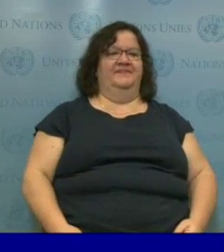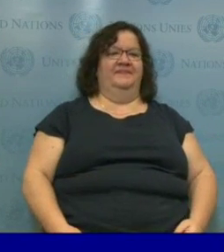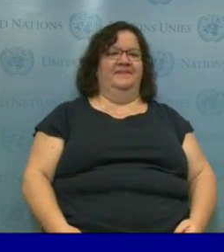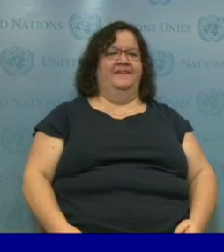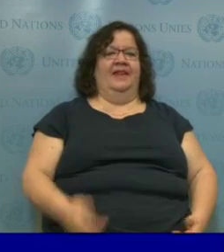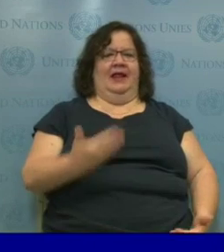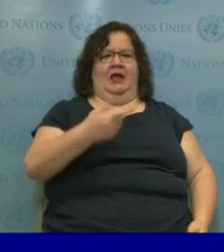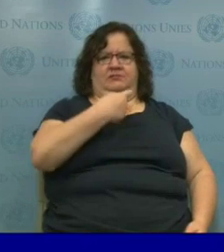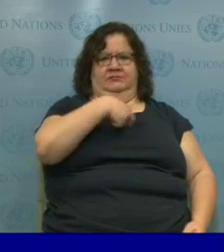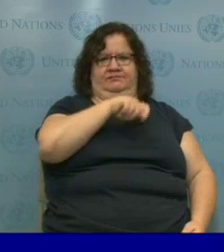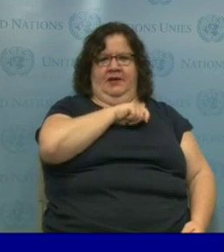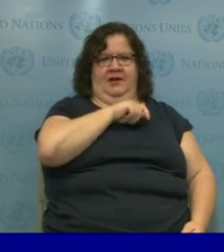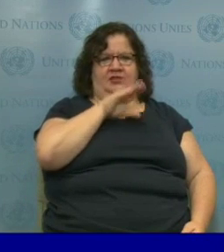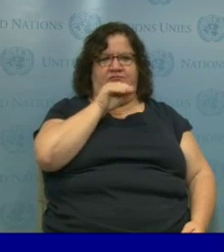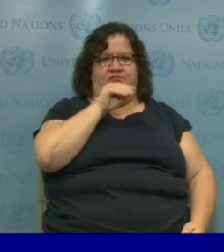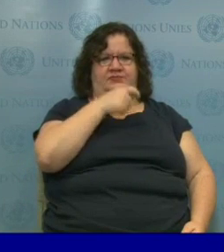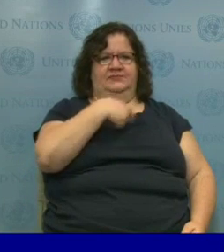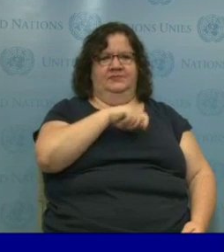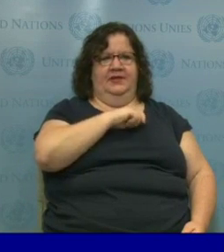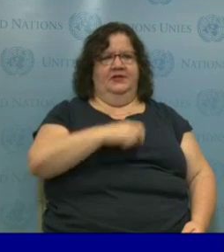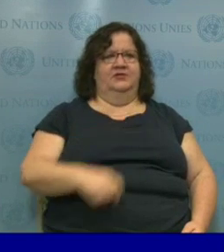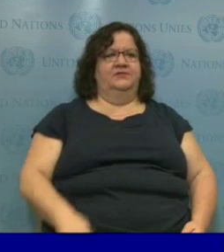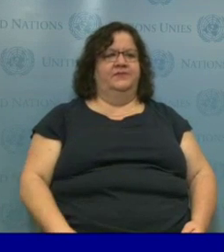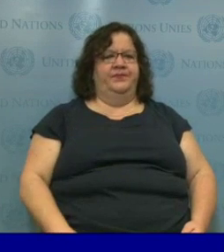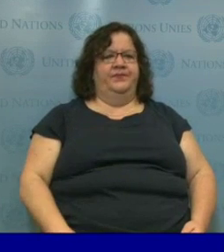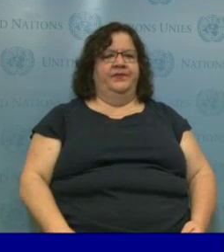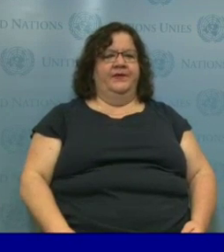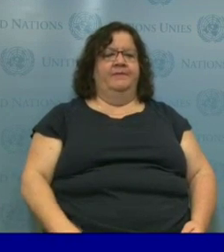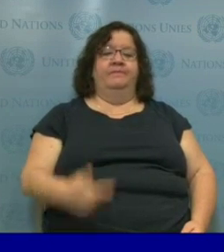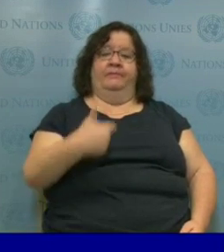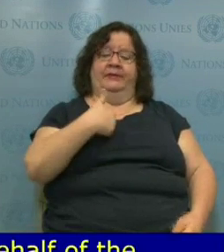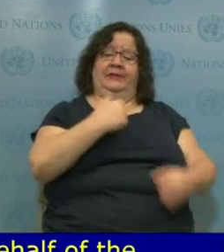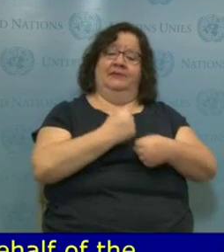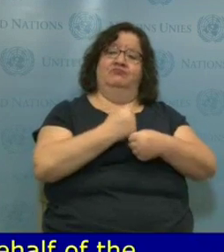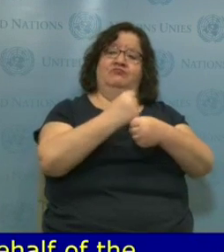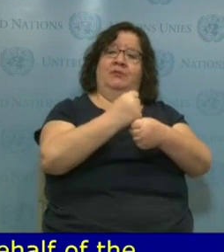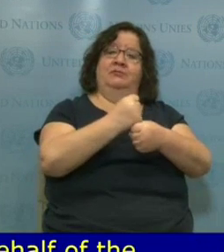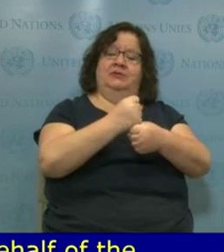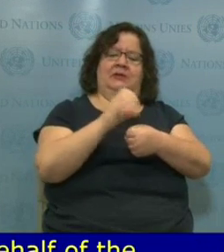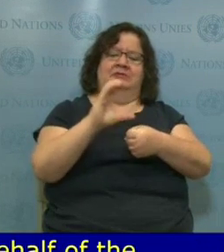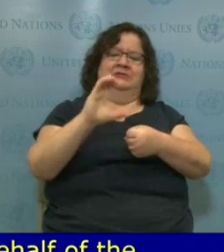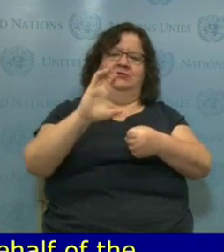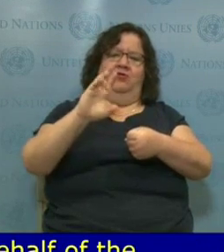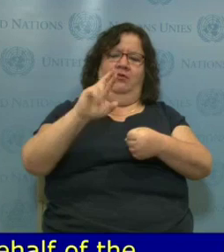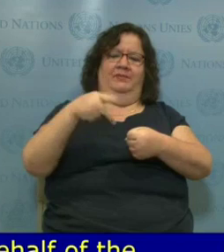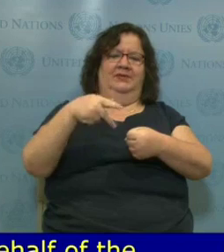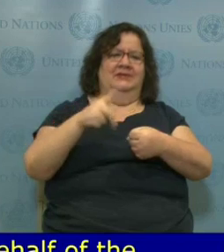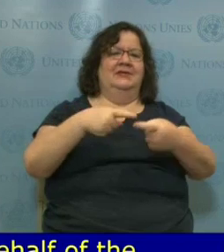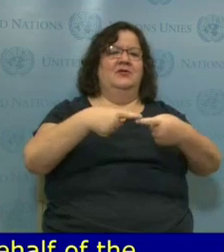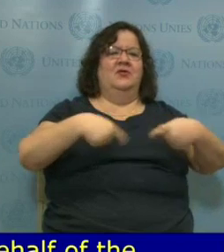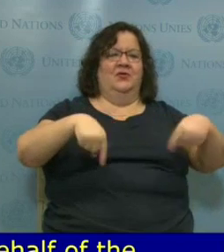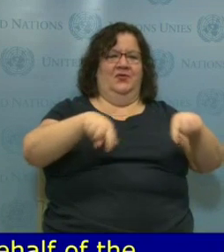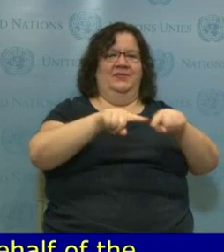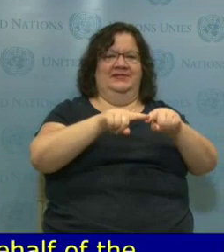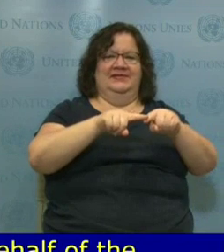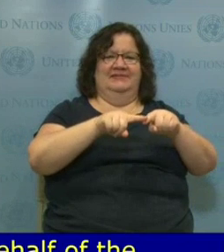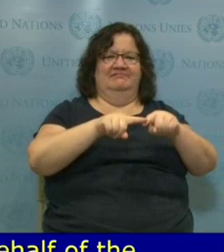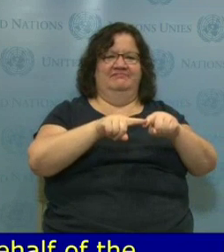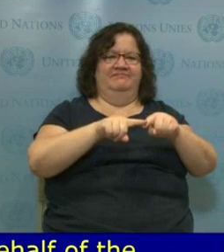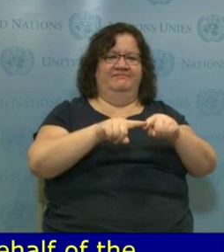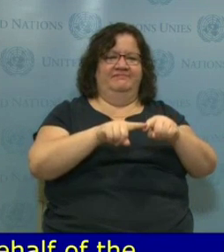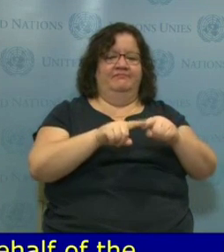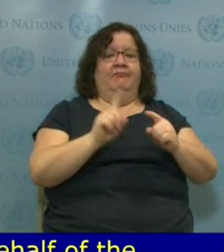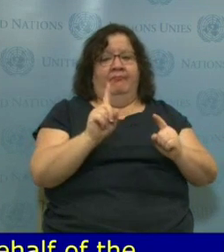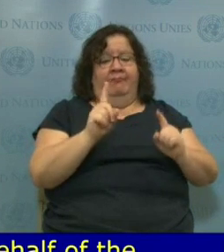with Disabilities, I offer you the most cordial greetings. Good morning to all of you.